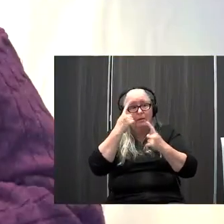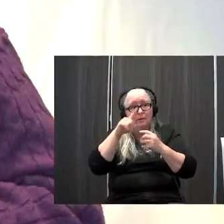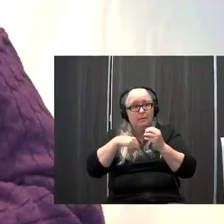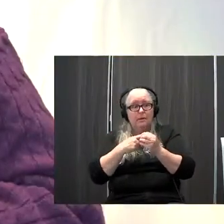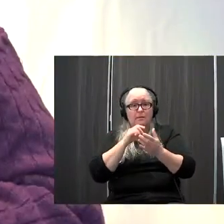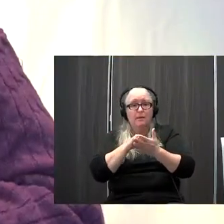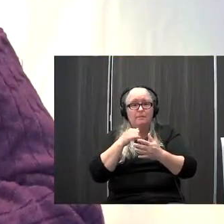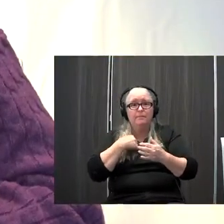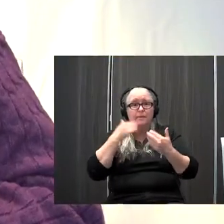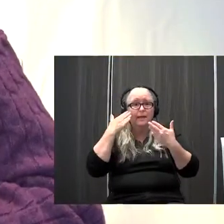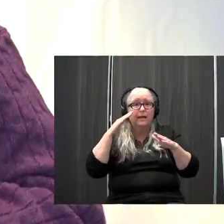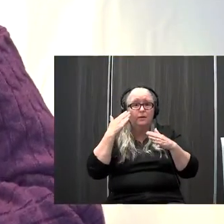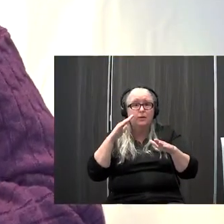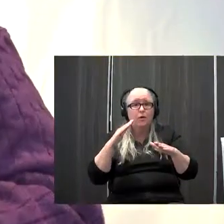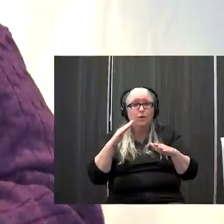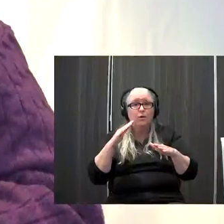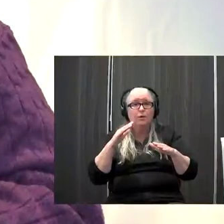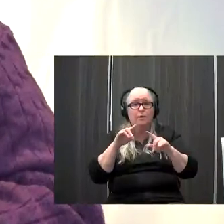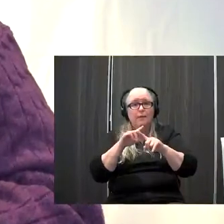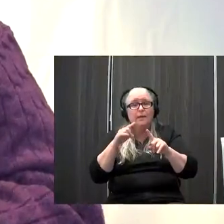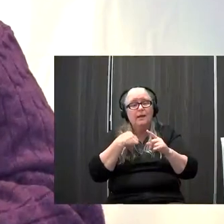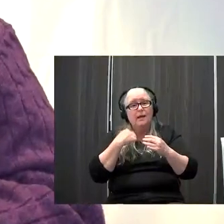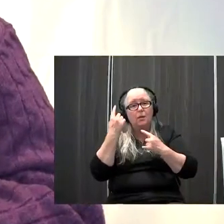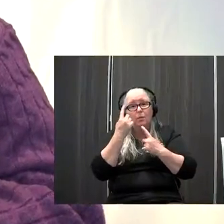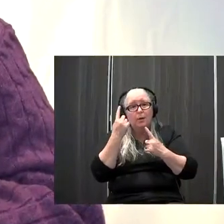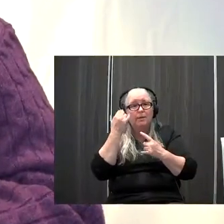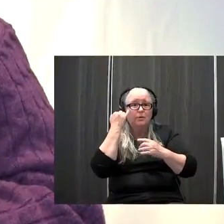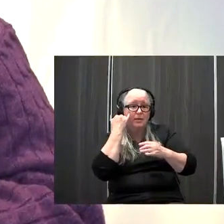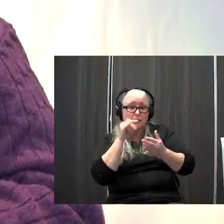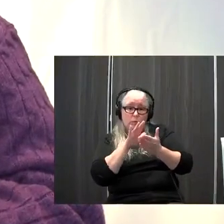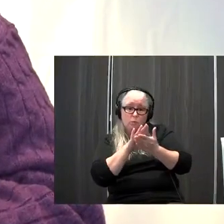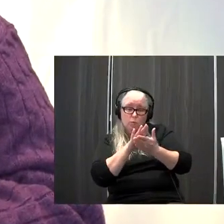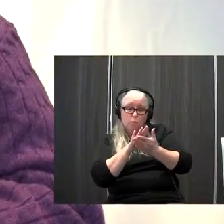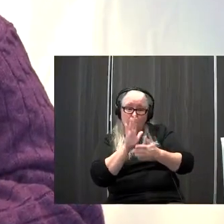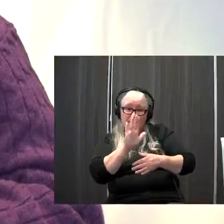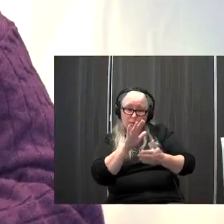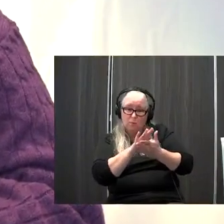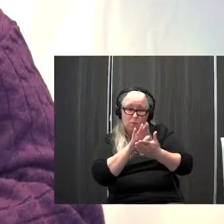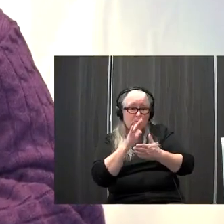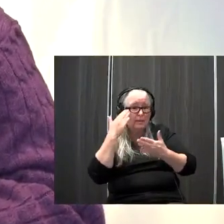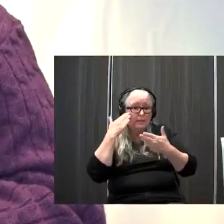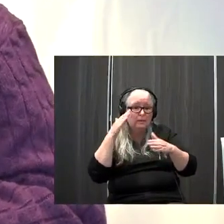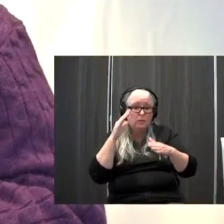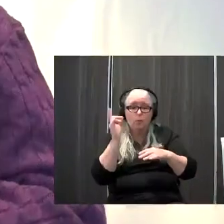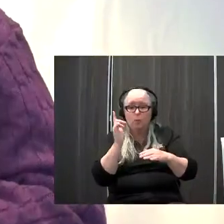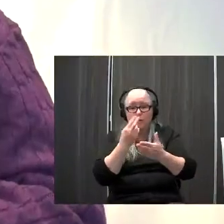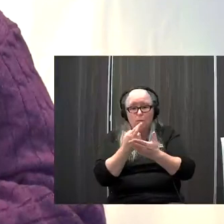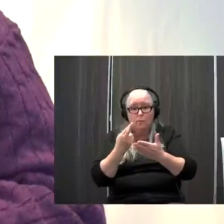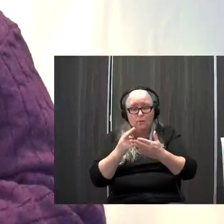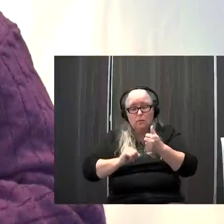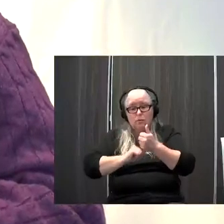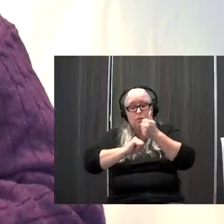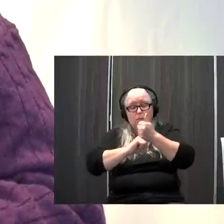don't know what's fully embedded in this question but it also makes me wonder if the school doesn't quite know where the resources are to continue to support ASL